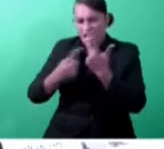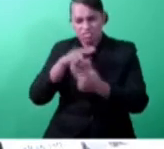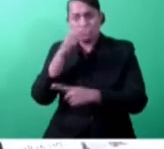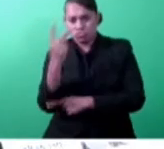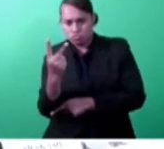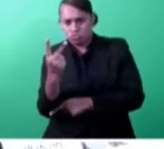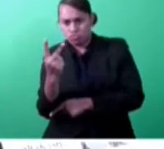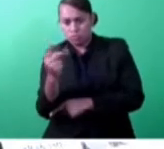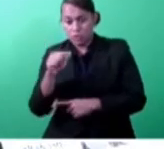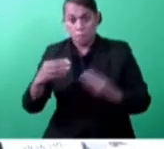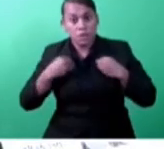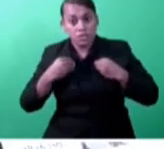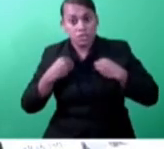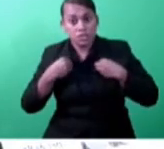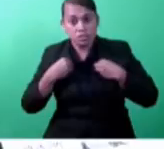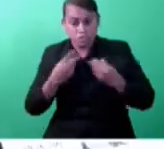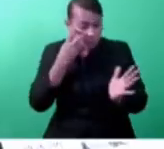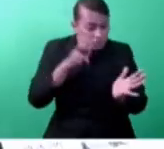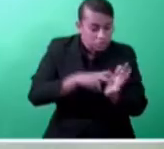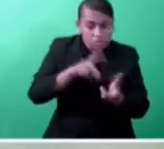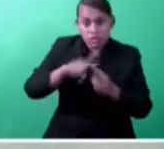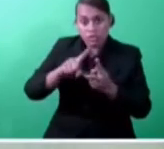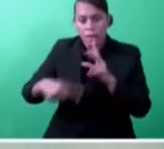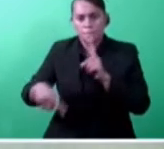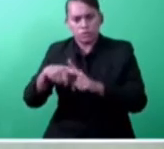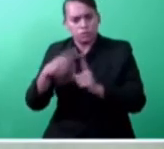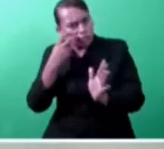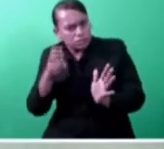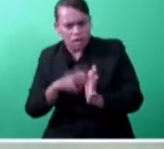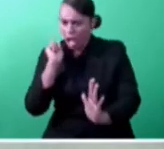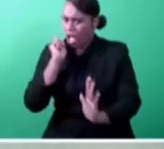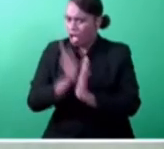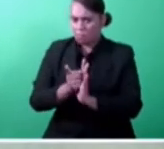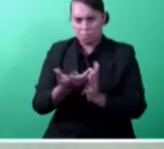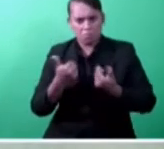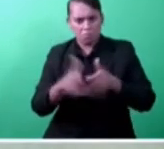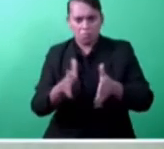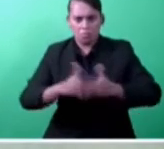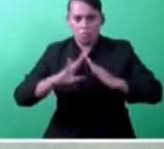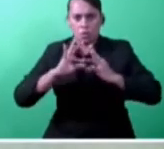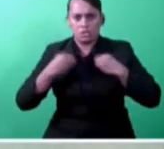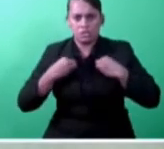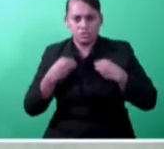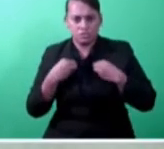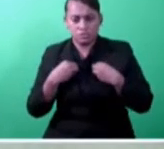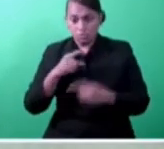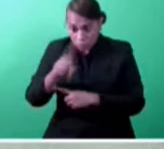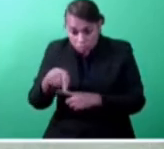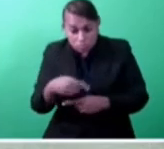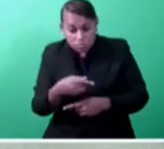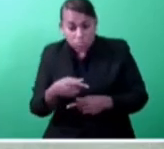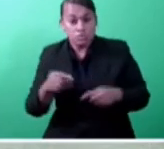business registration and tax registration in order to start operation. Nevertheless, businesses